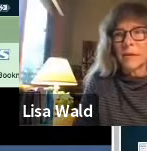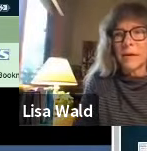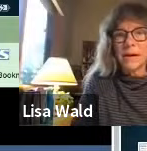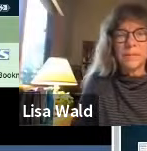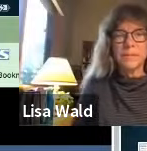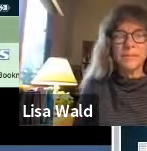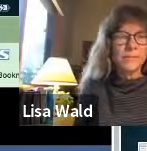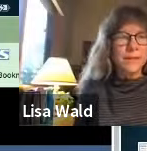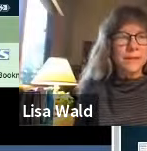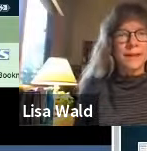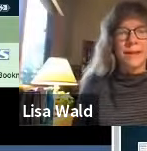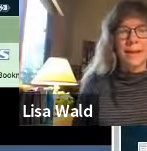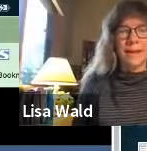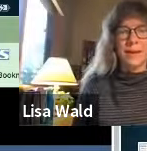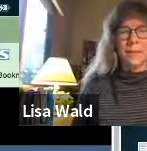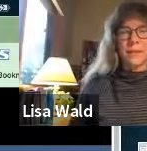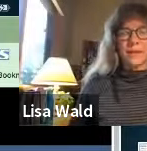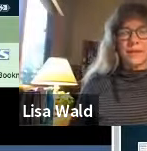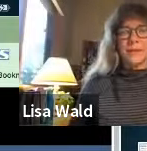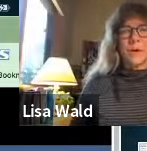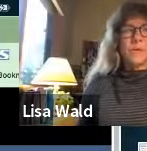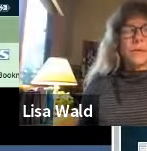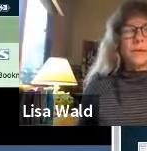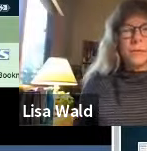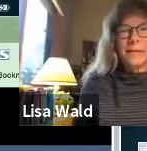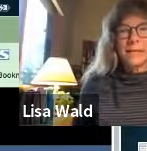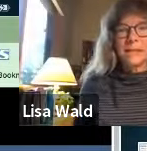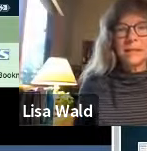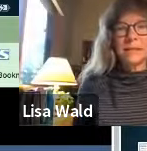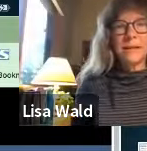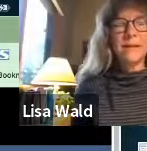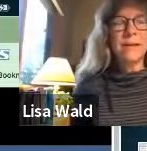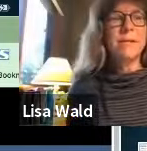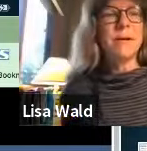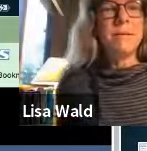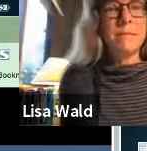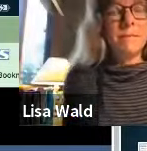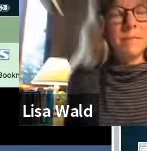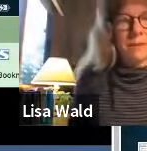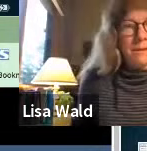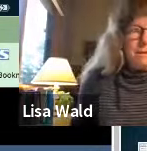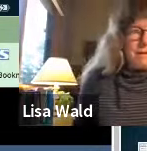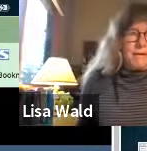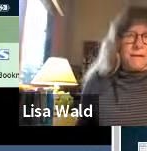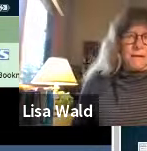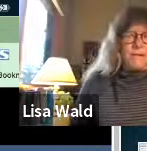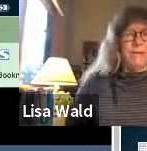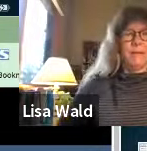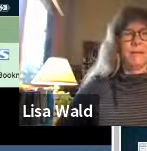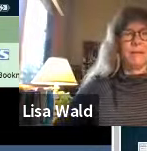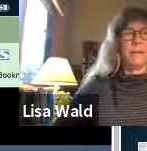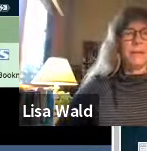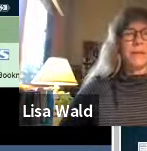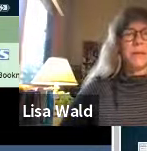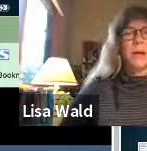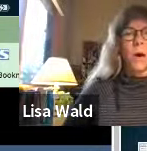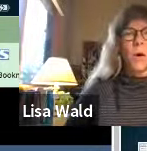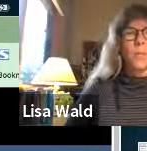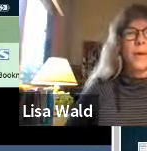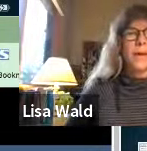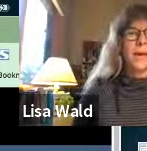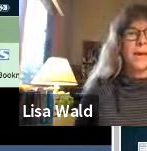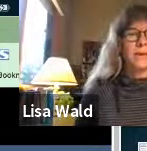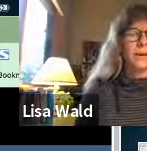All right. So hopefully everyone can see this now. This is the